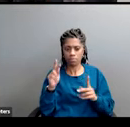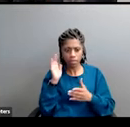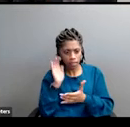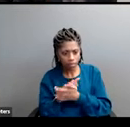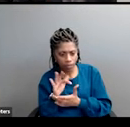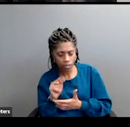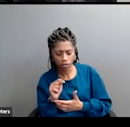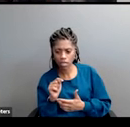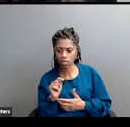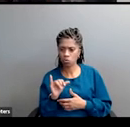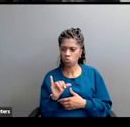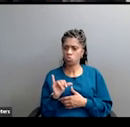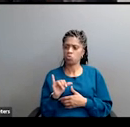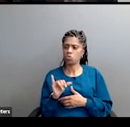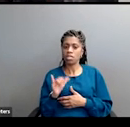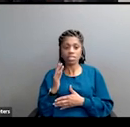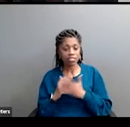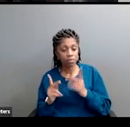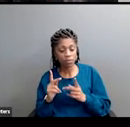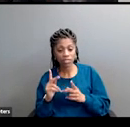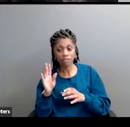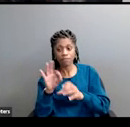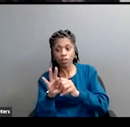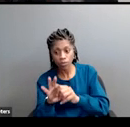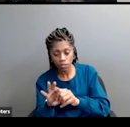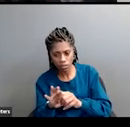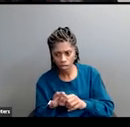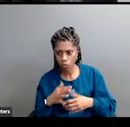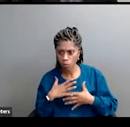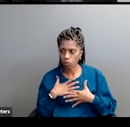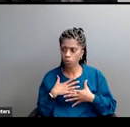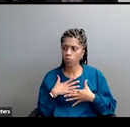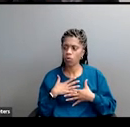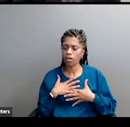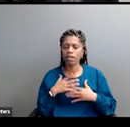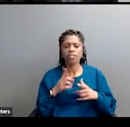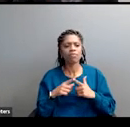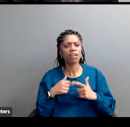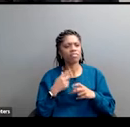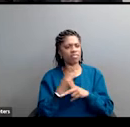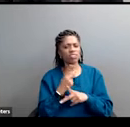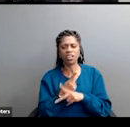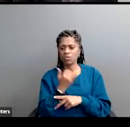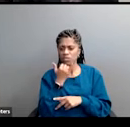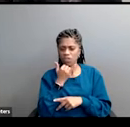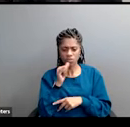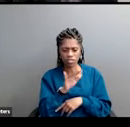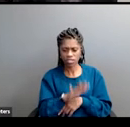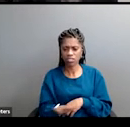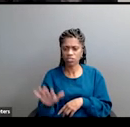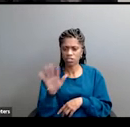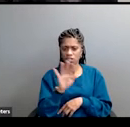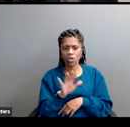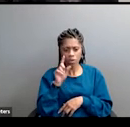paralyzing, demoralizing conclusion, the conclusion that we're a nation of bigots and